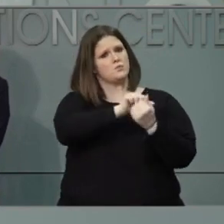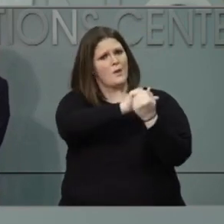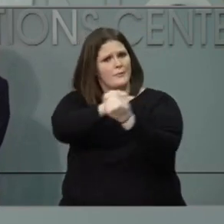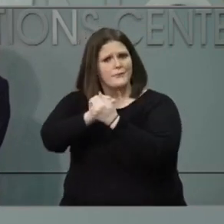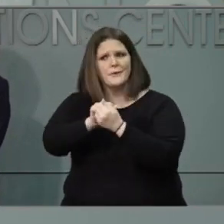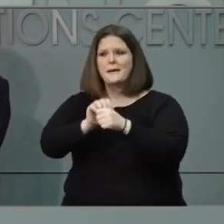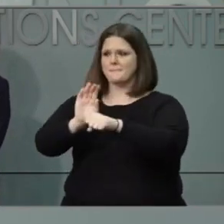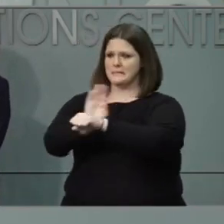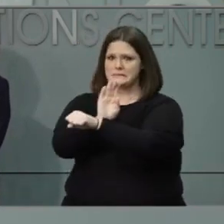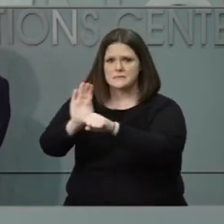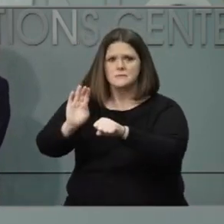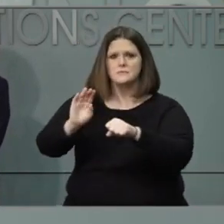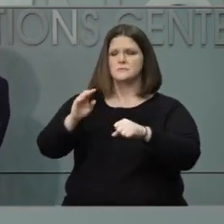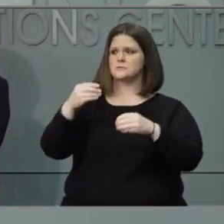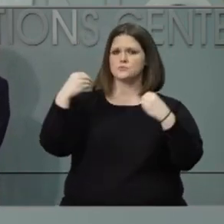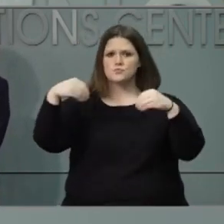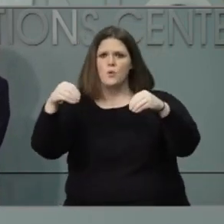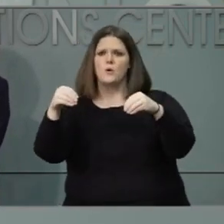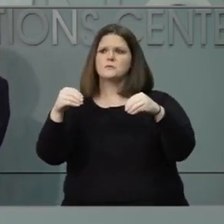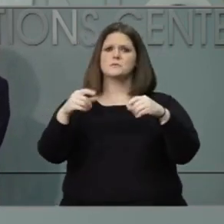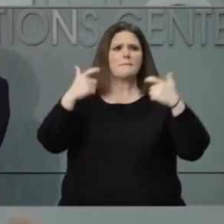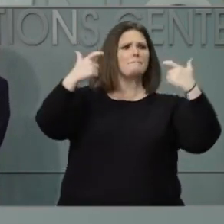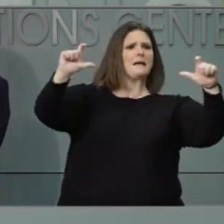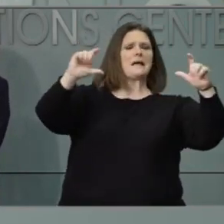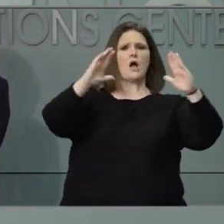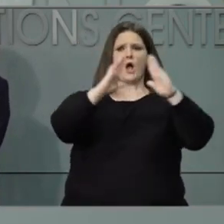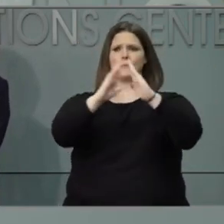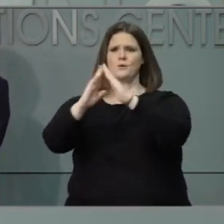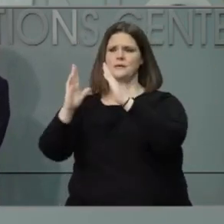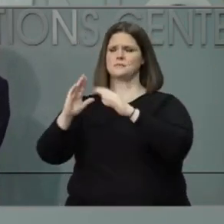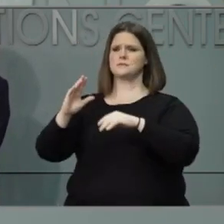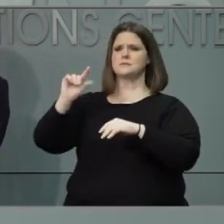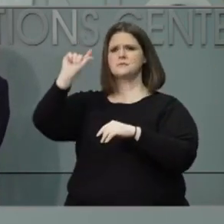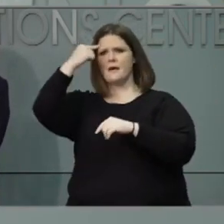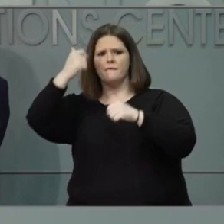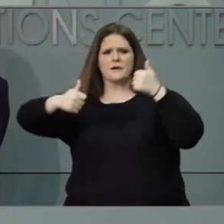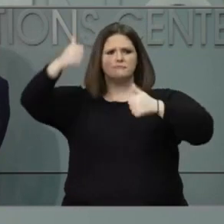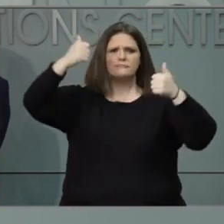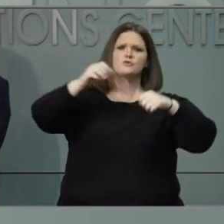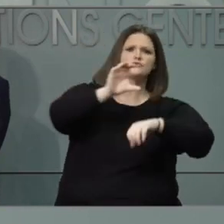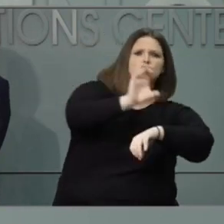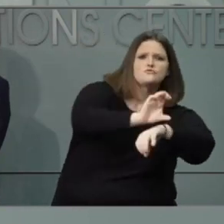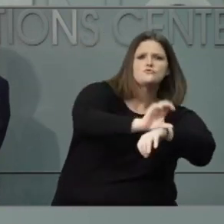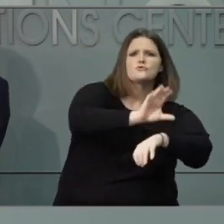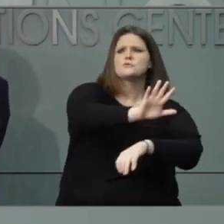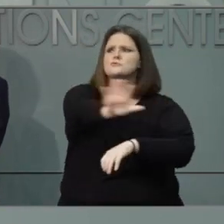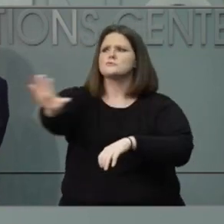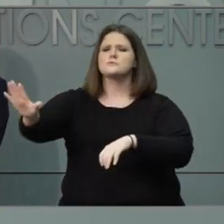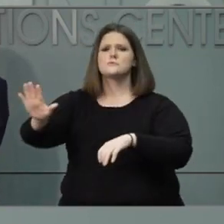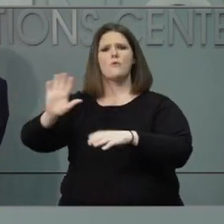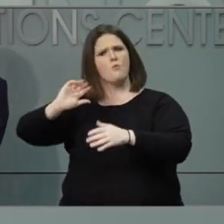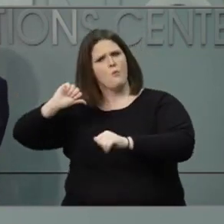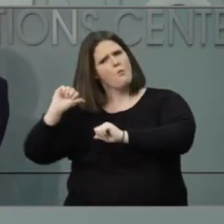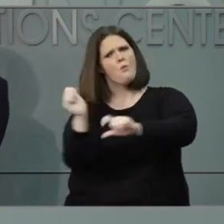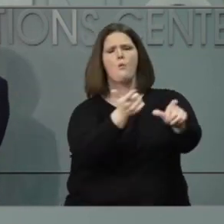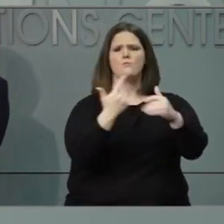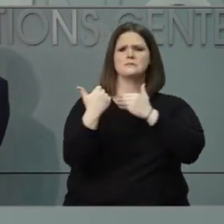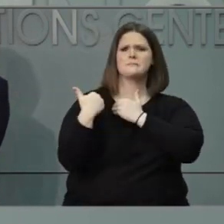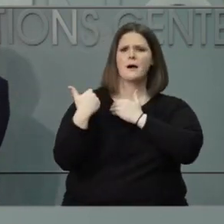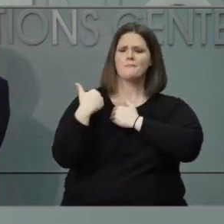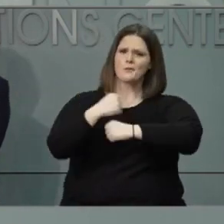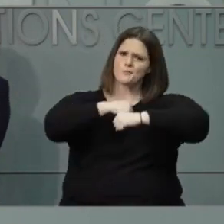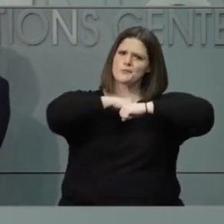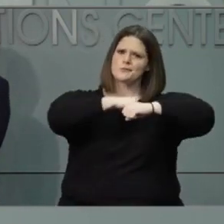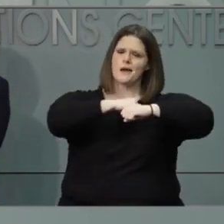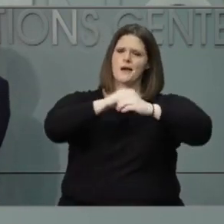leaders, those in our faith community, our municipal partners. How can we all play a role in making sure that we are stemming the